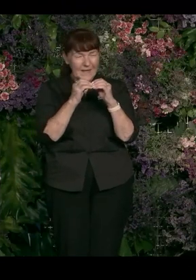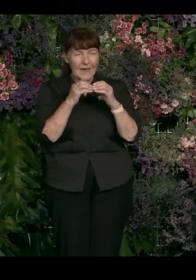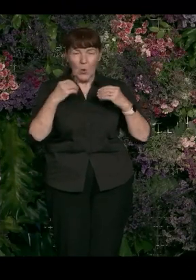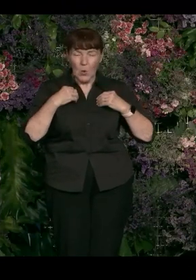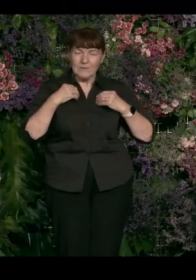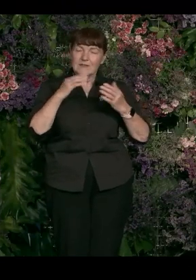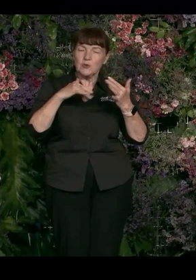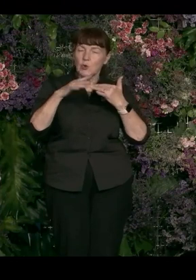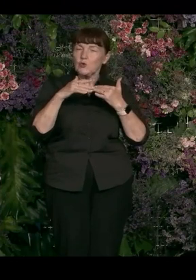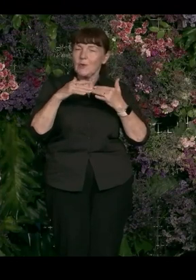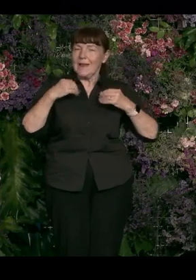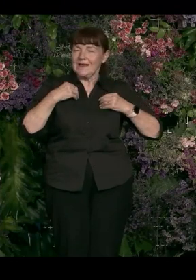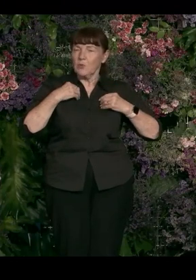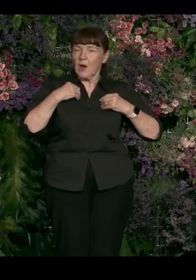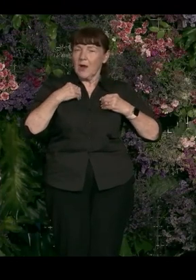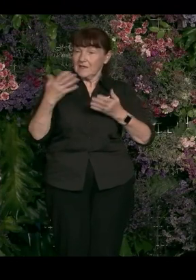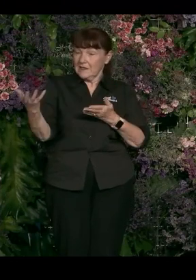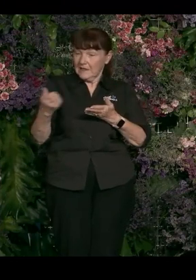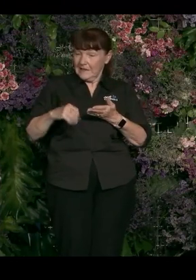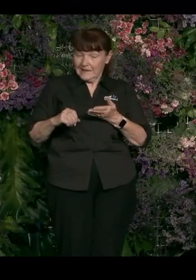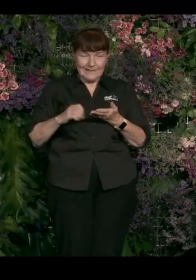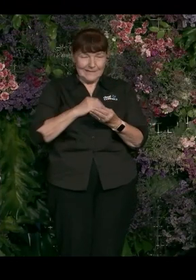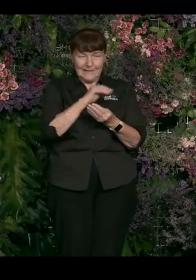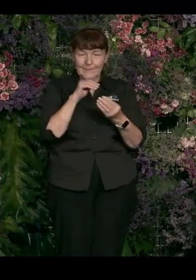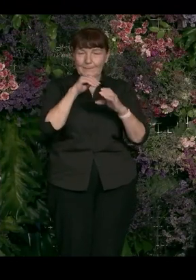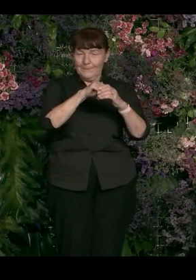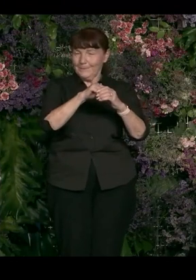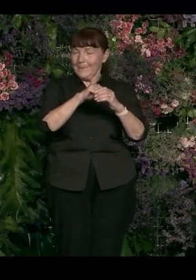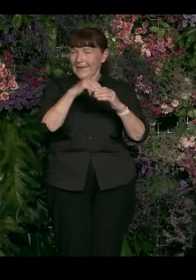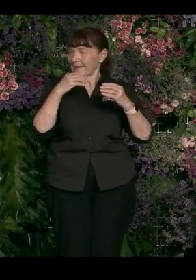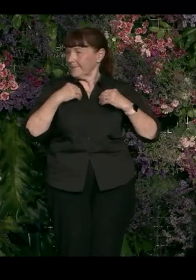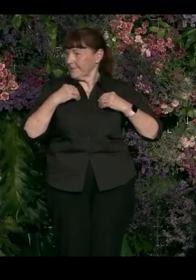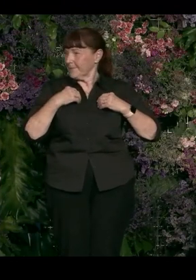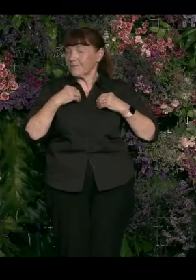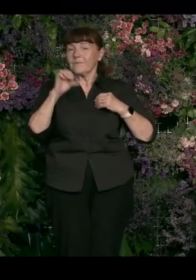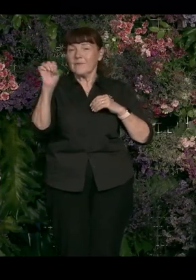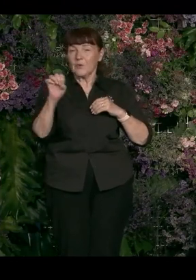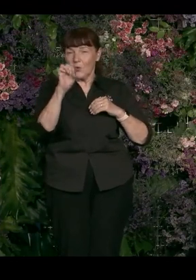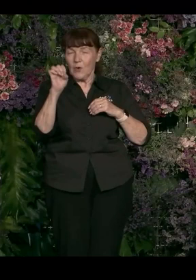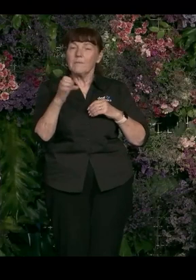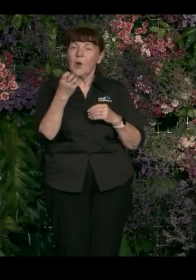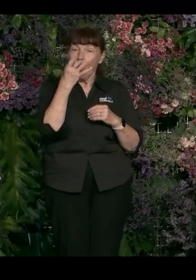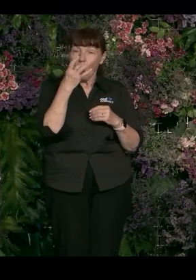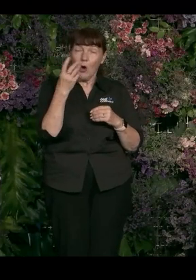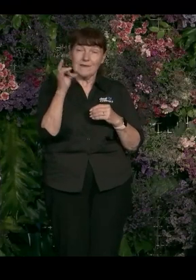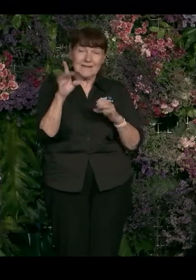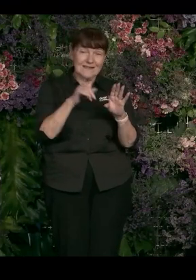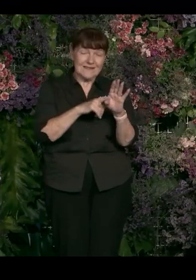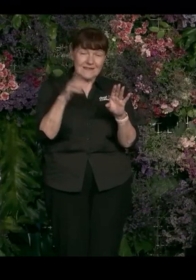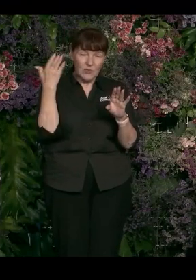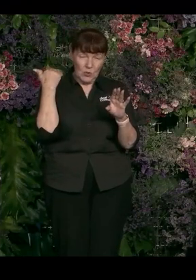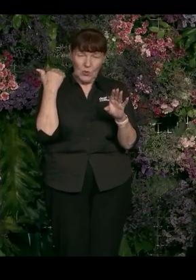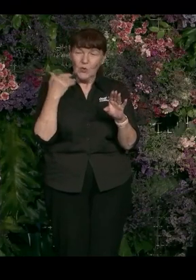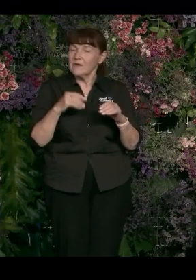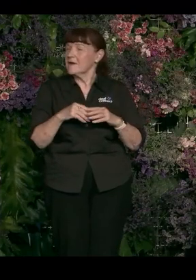a social enterprise. We reinvest our profits in our mission. We were the first gay B Corp in history. Launched in Europe. Launched in Hong Kong 10 years ago. Our summit in Hong